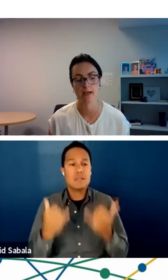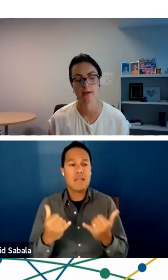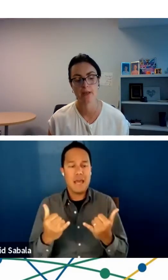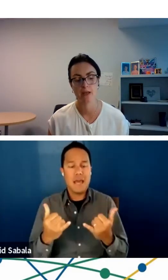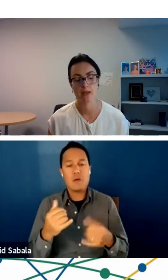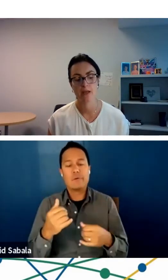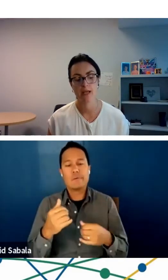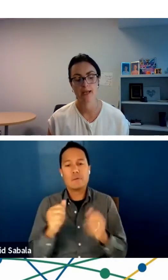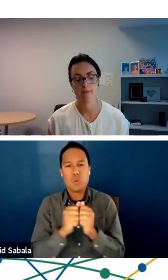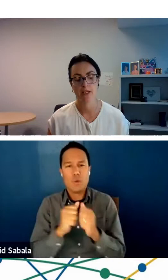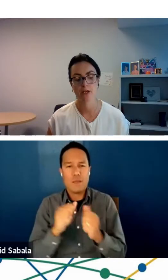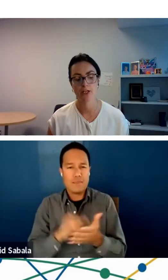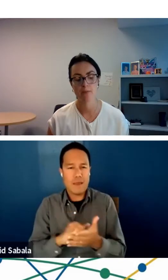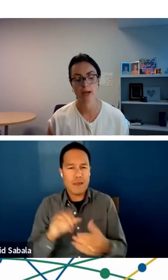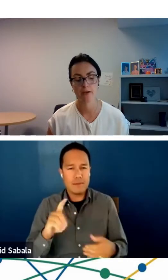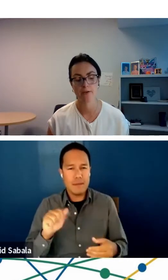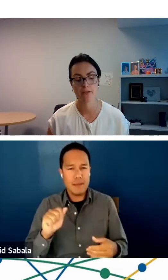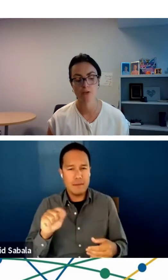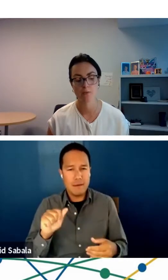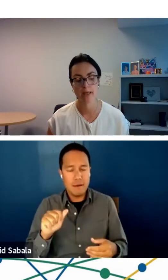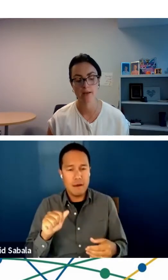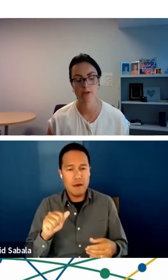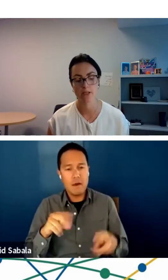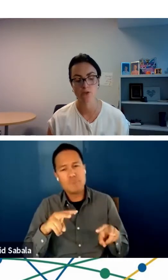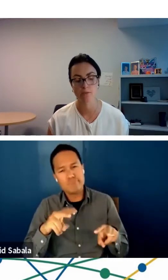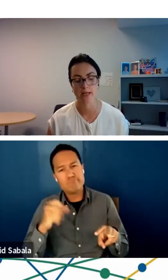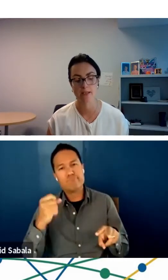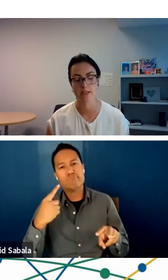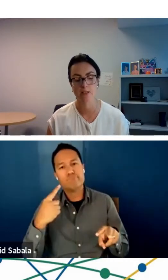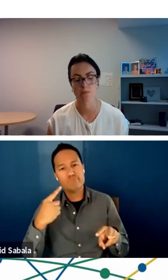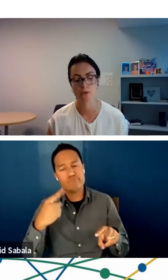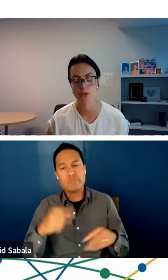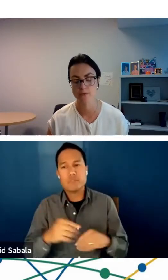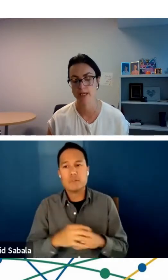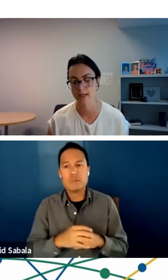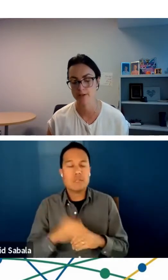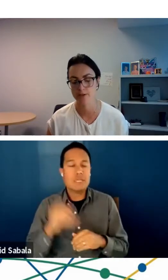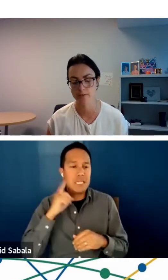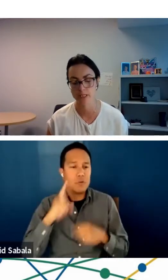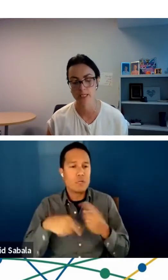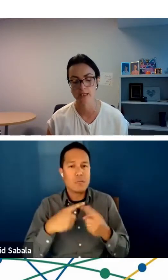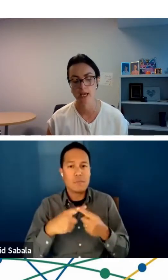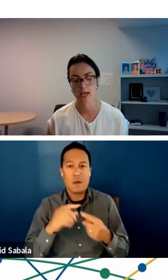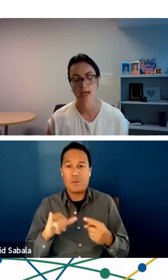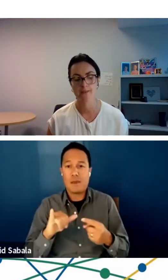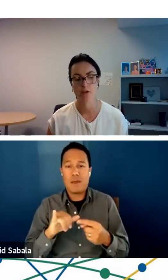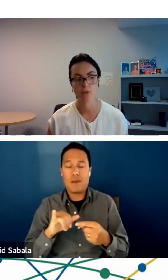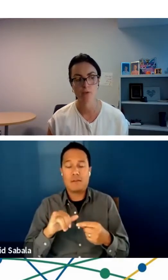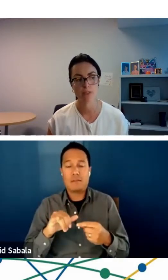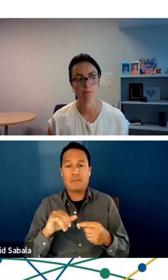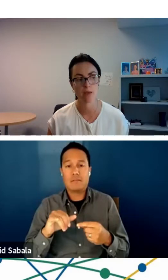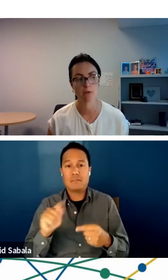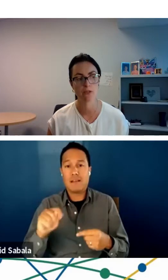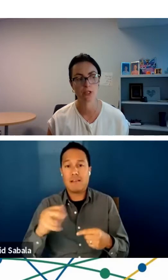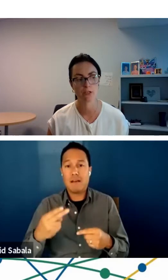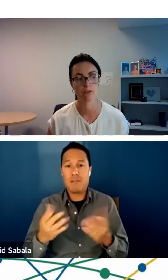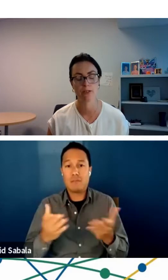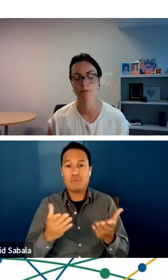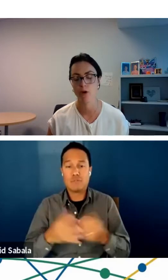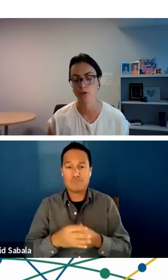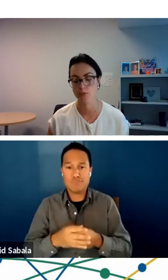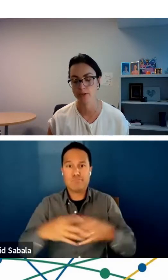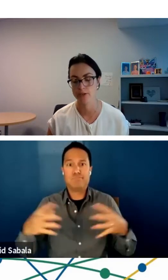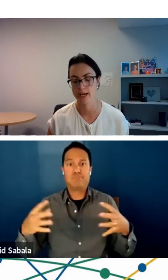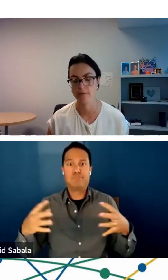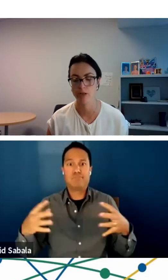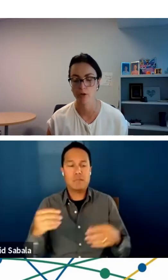mind, and having heard about the tremendous explosion of telehealth services, and the groups that may be particularly